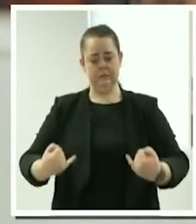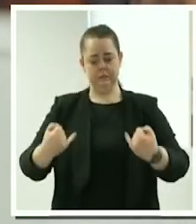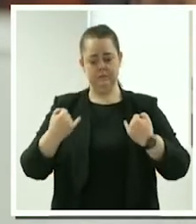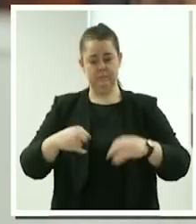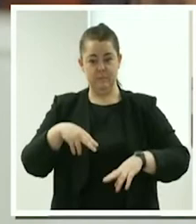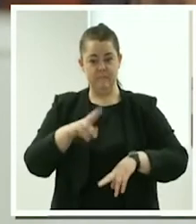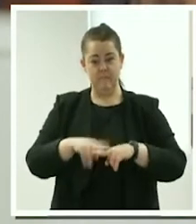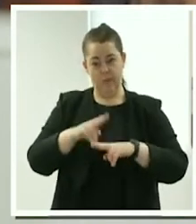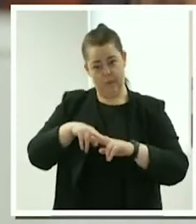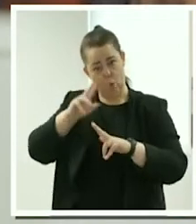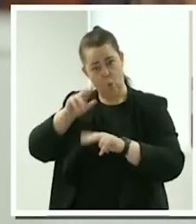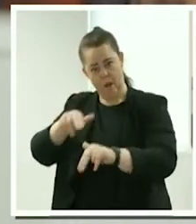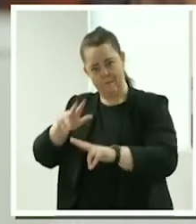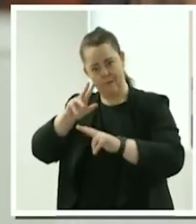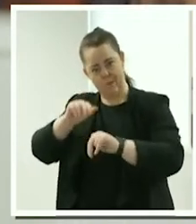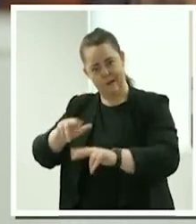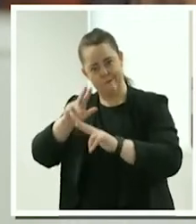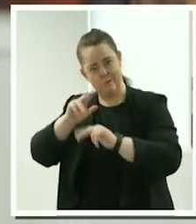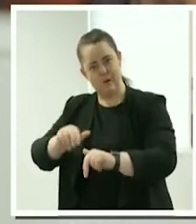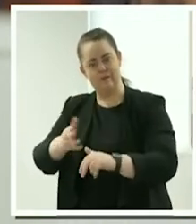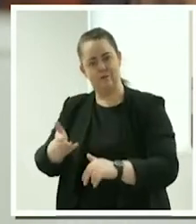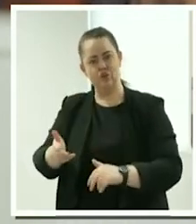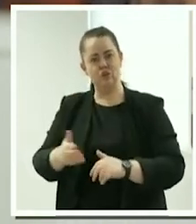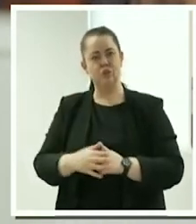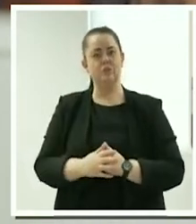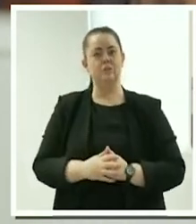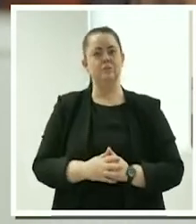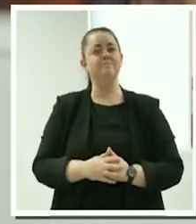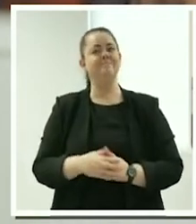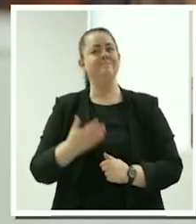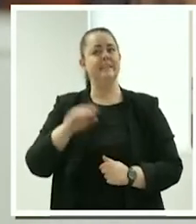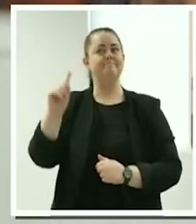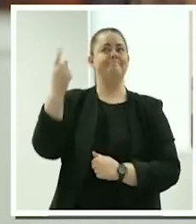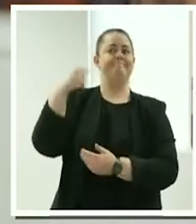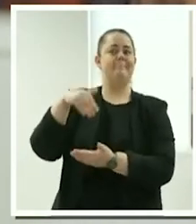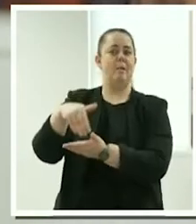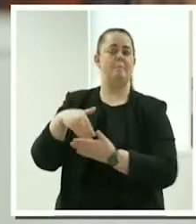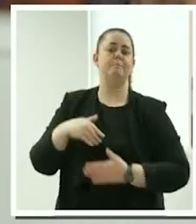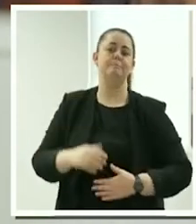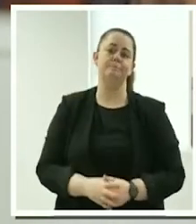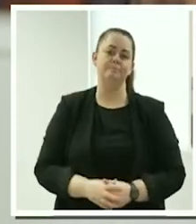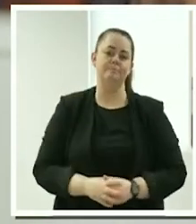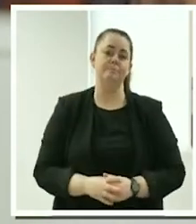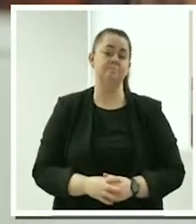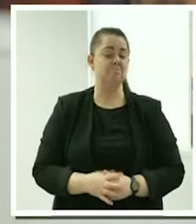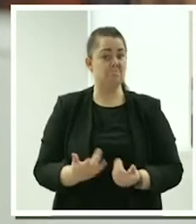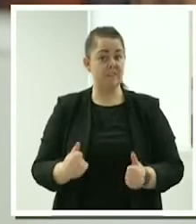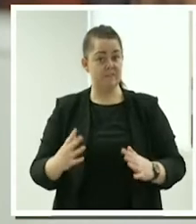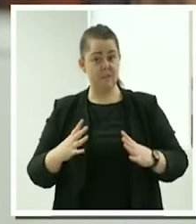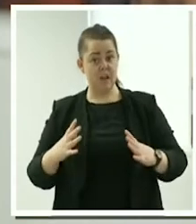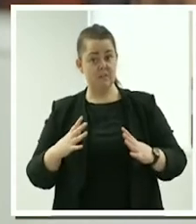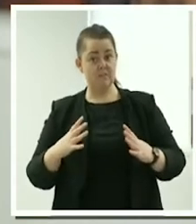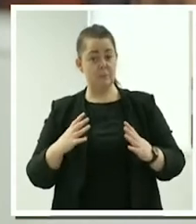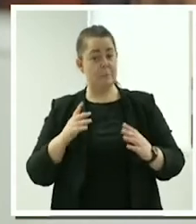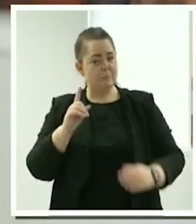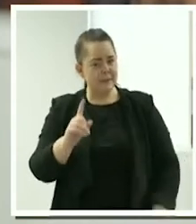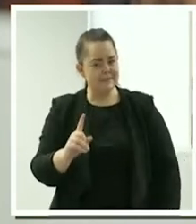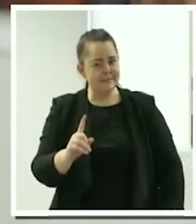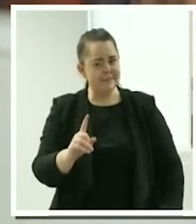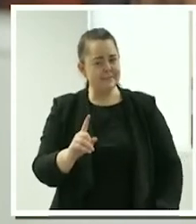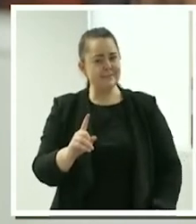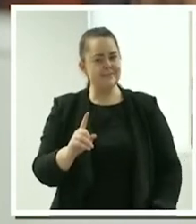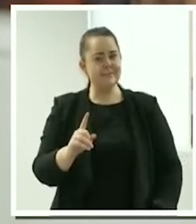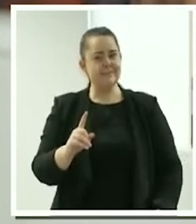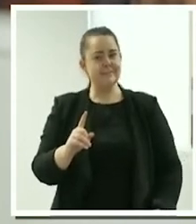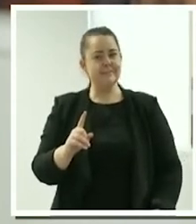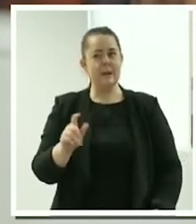dad was caring for her, they needed help in the home. Now that was okay, except they ended up